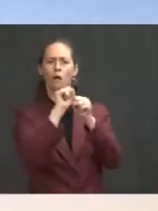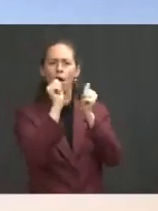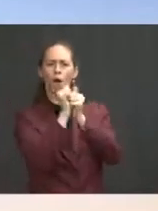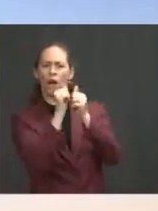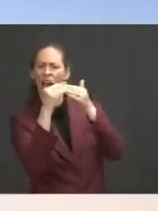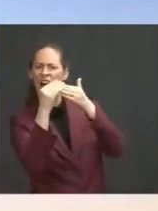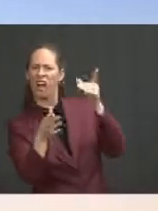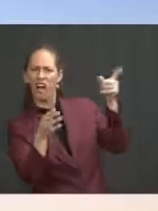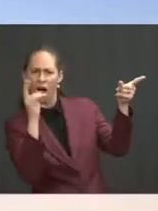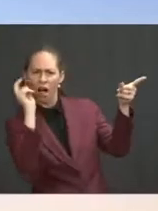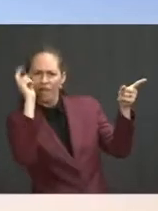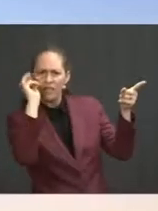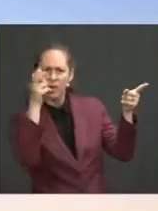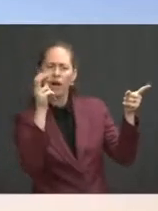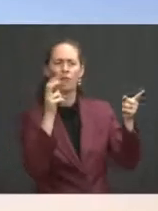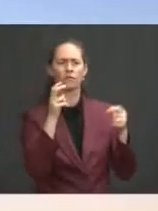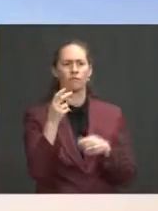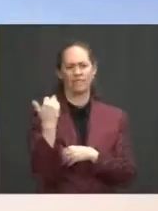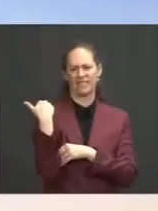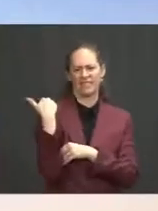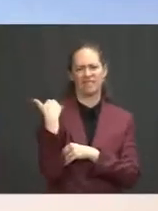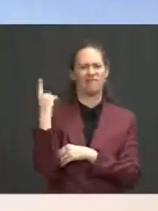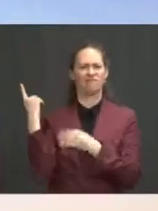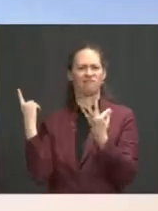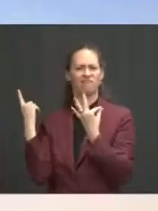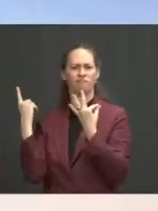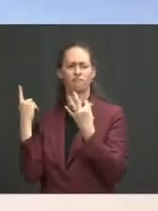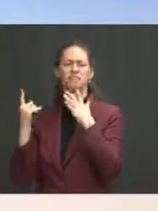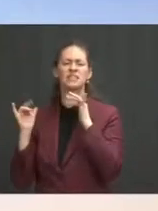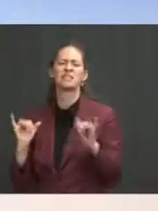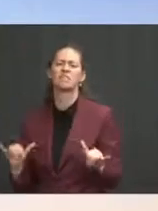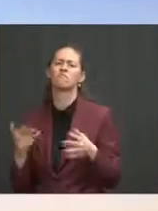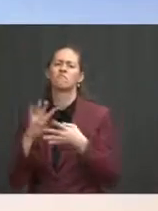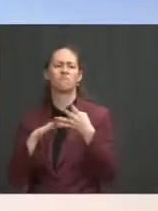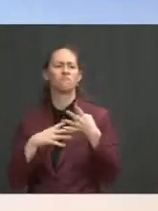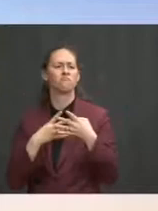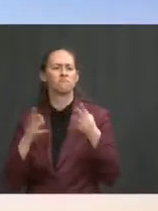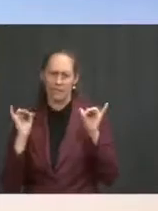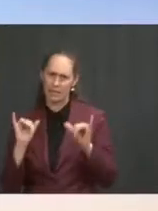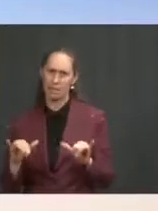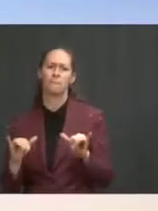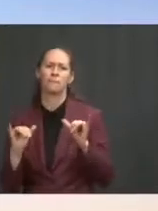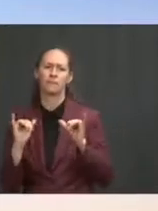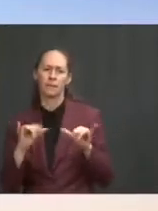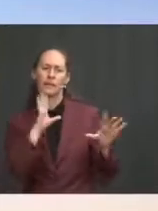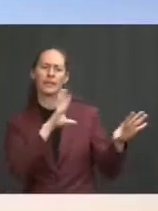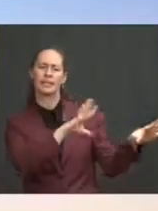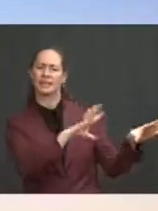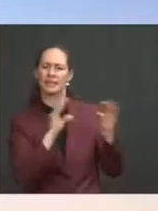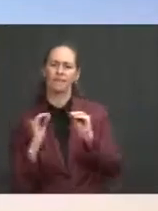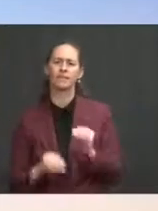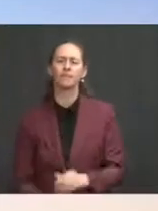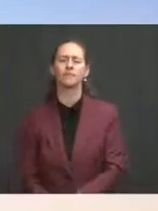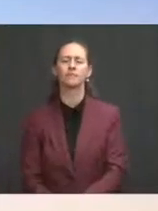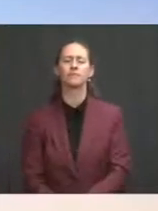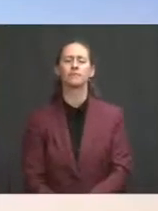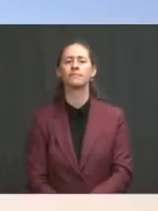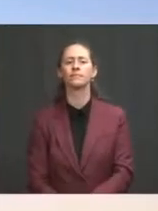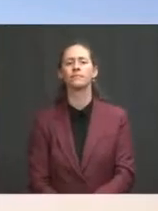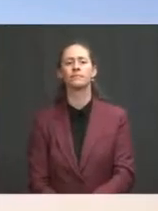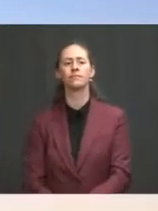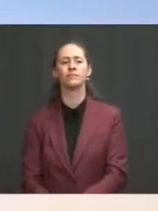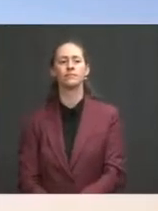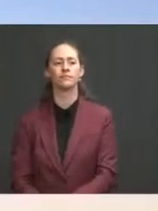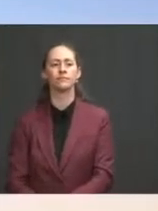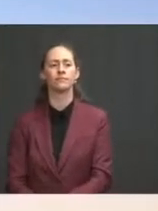the president reaffirmed last Friday, but it's not changing our plans or our timeline for removing our troops. Last question that's making headlines across the country right now. We just heard from the